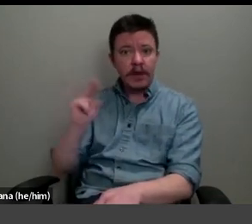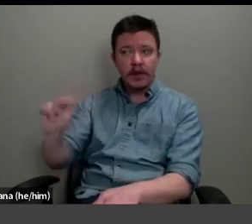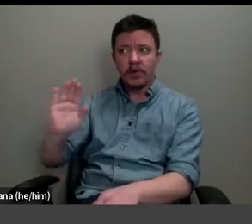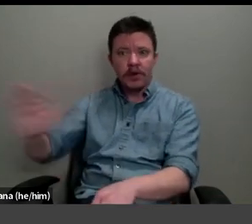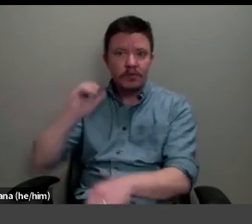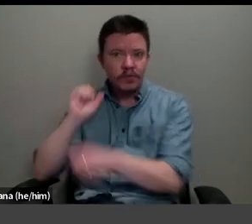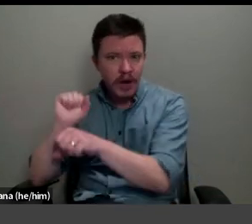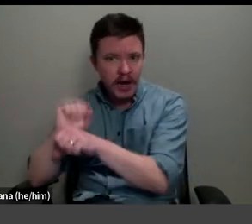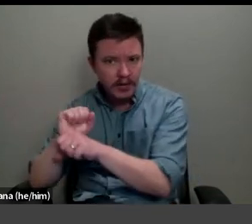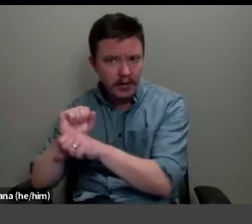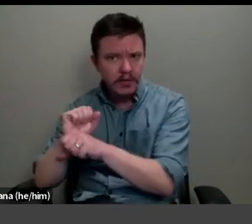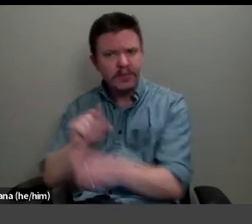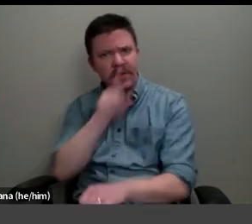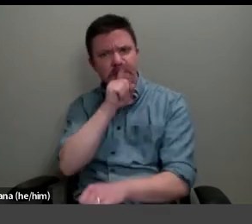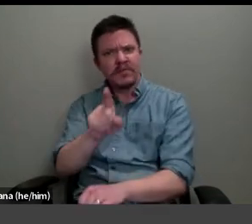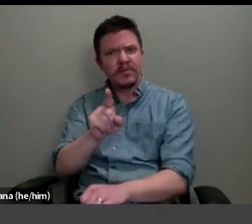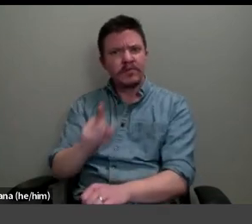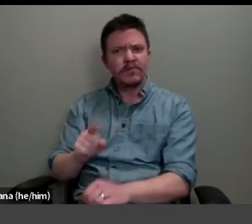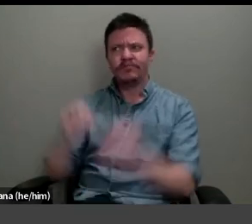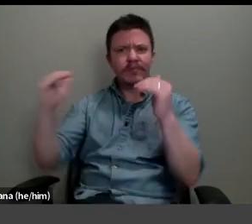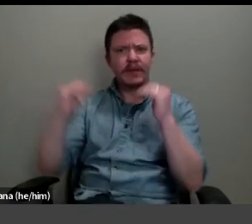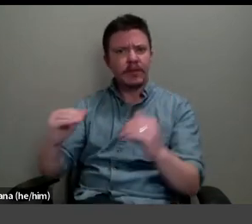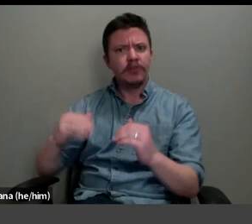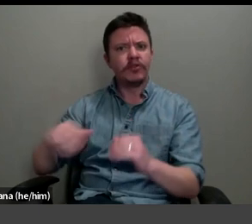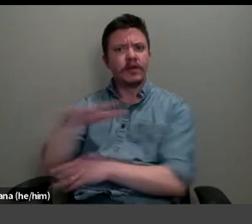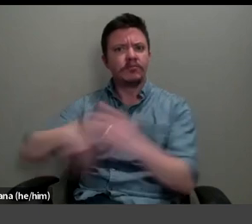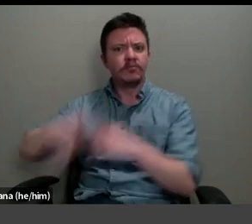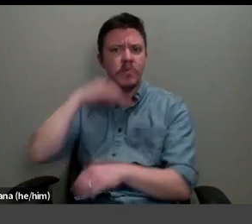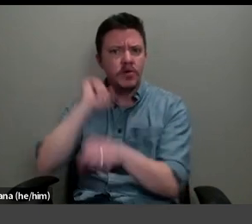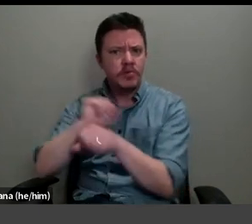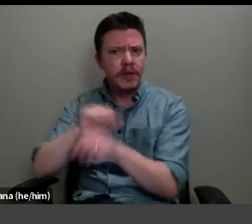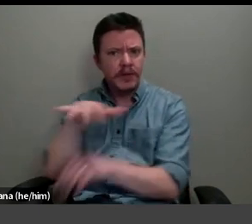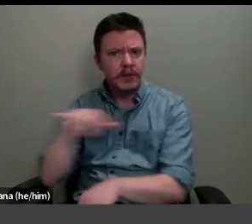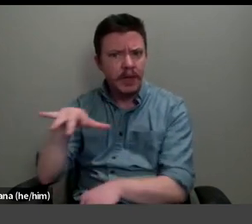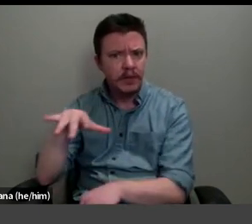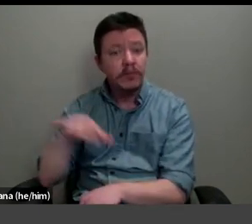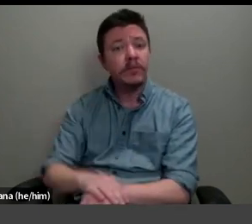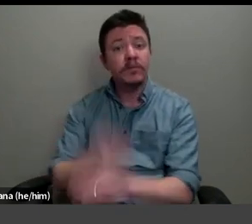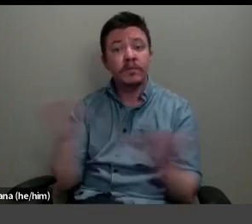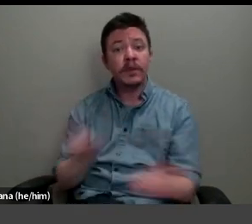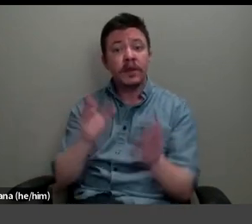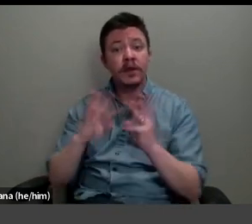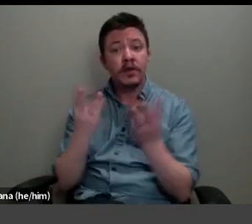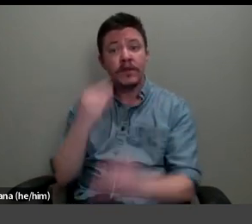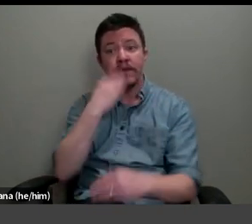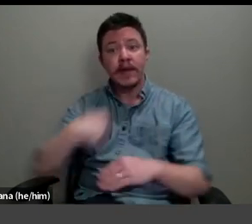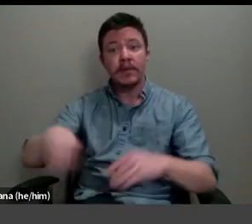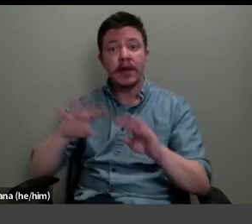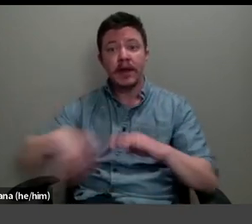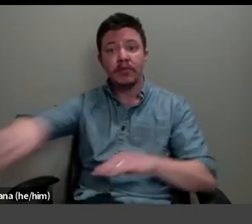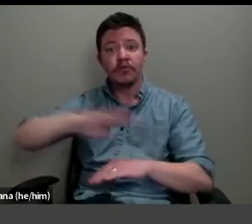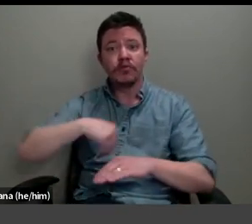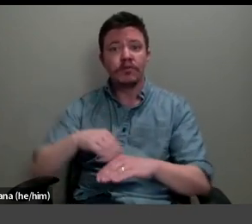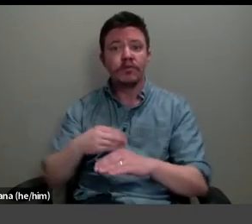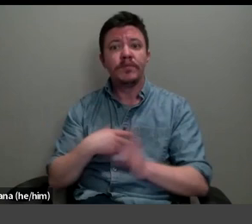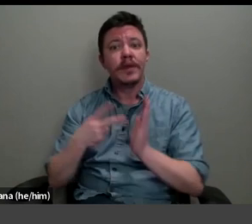despecialized domestic space. Here, the family dining room doubles as the